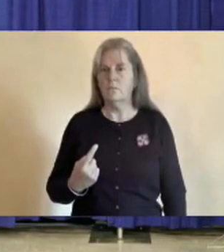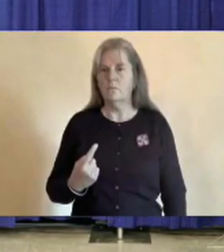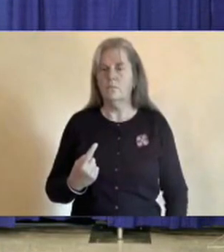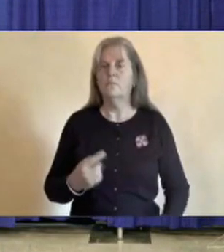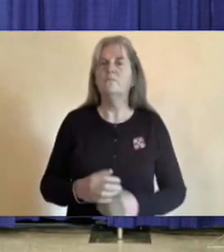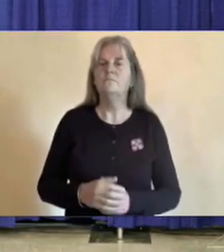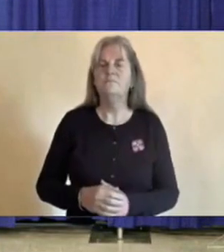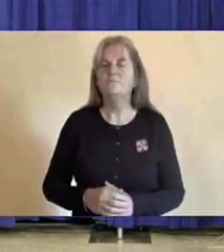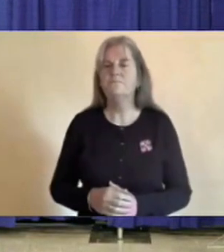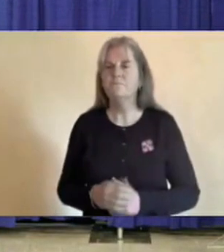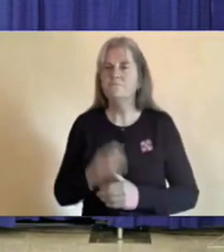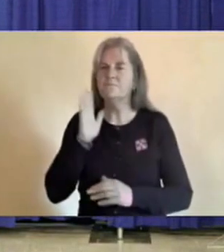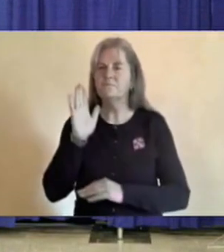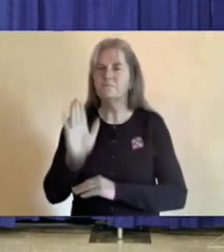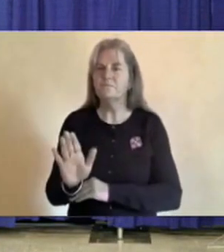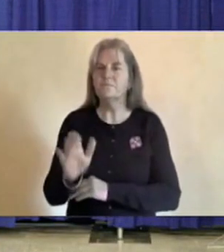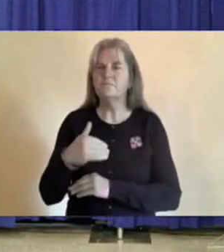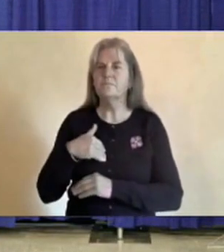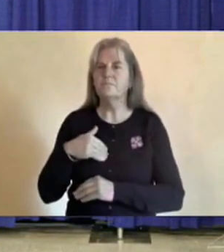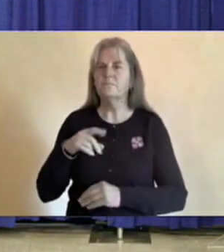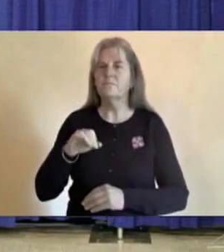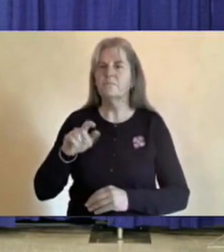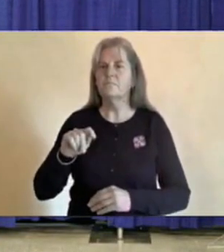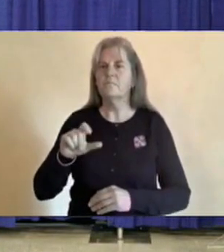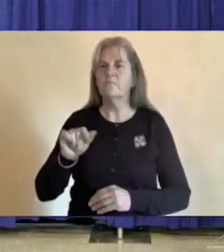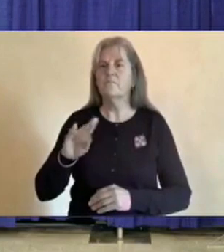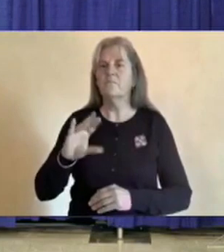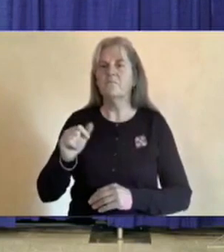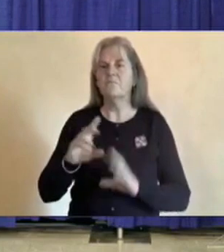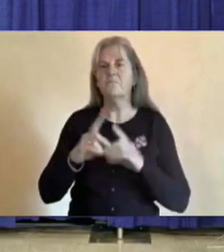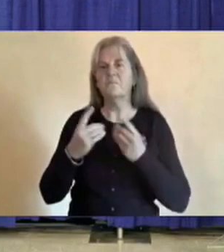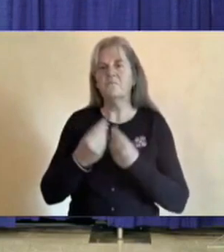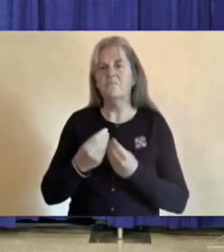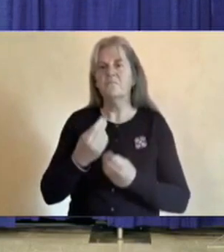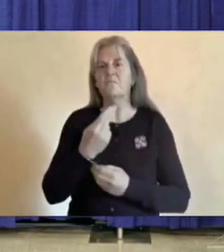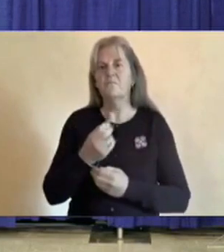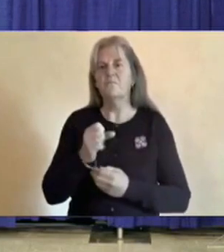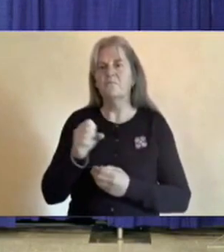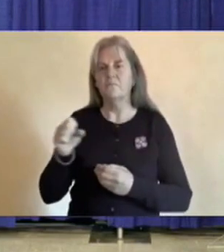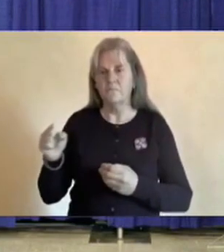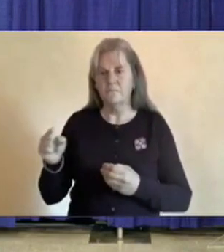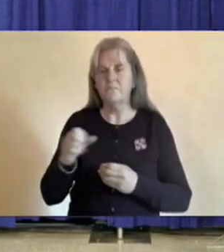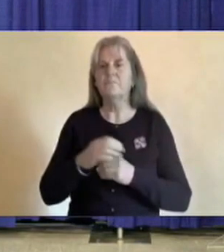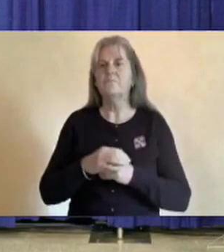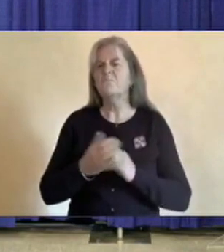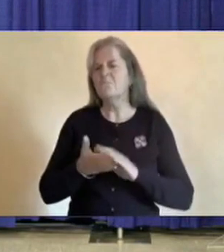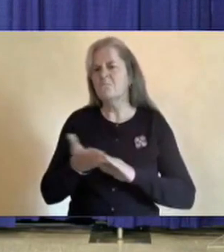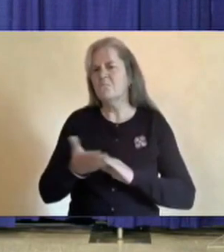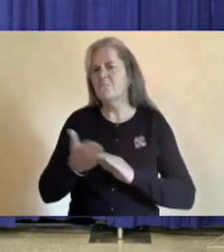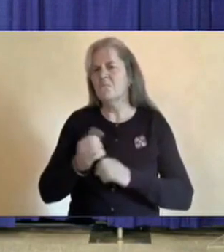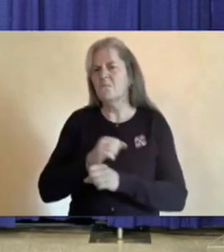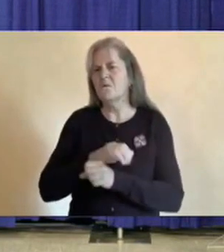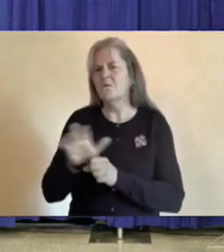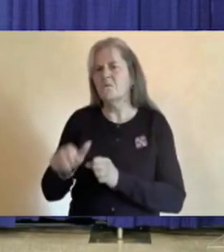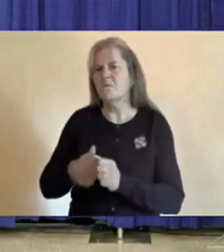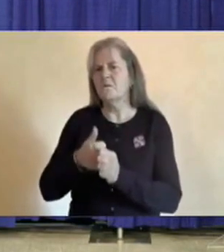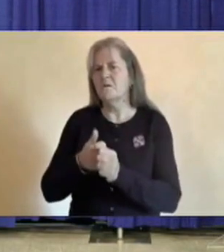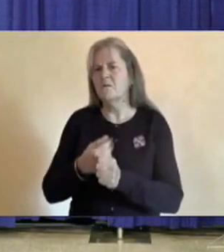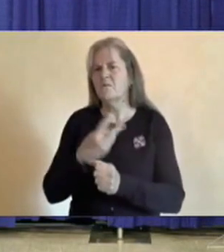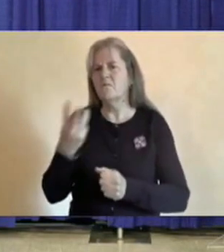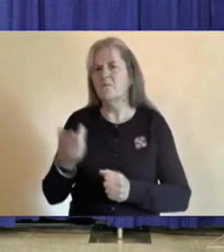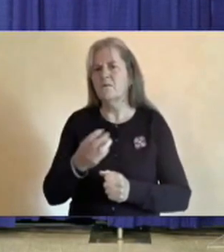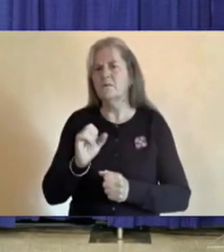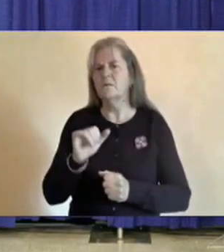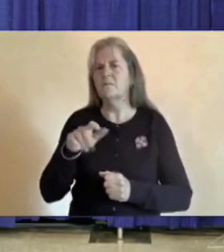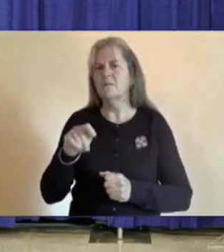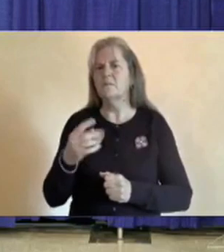Good afternoon. I'm Pat Living with the Department of Health and Social Services and moderator for the COVID-19 update for Wednesday, September 16th.